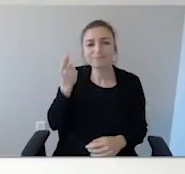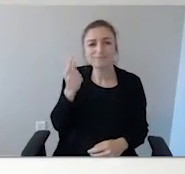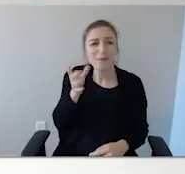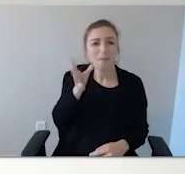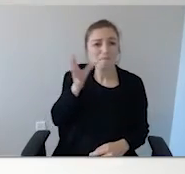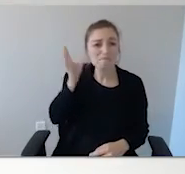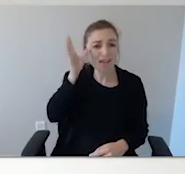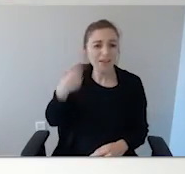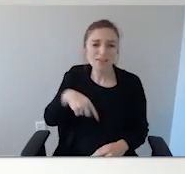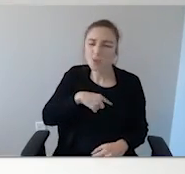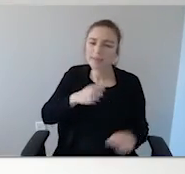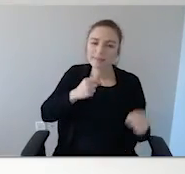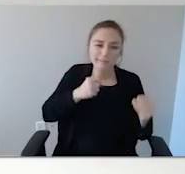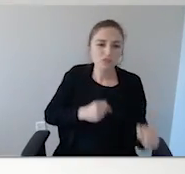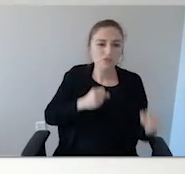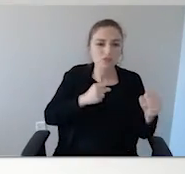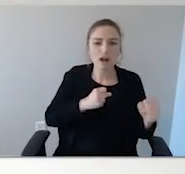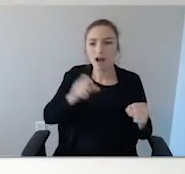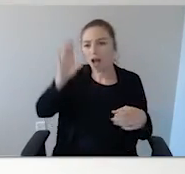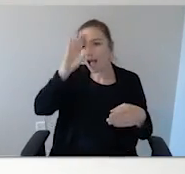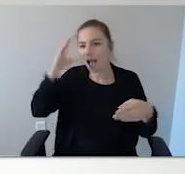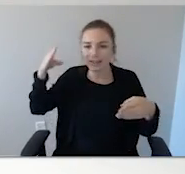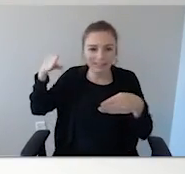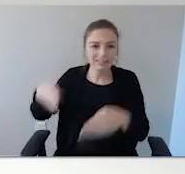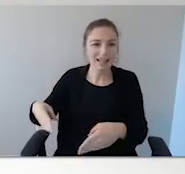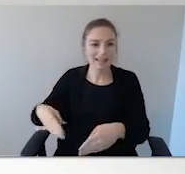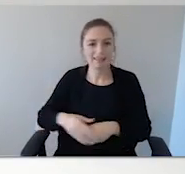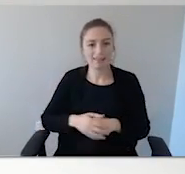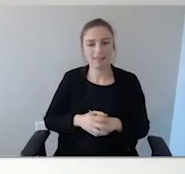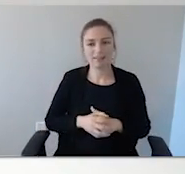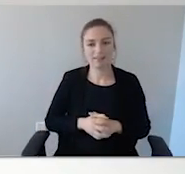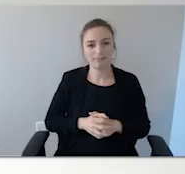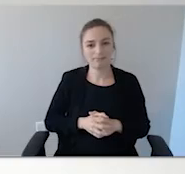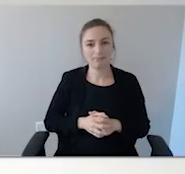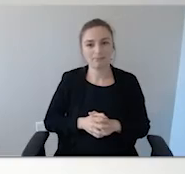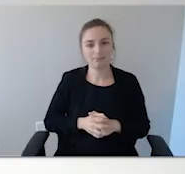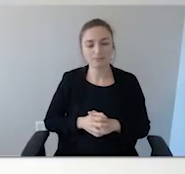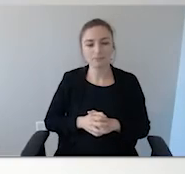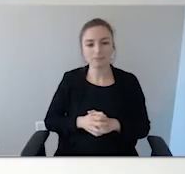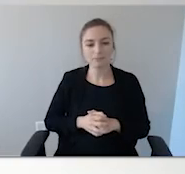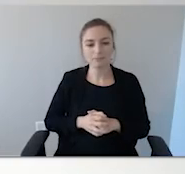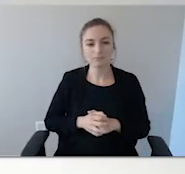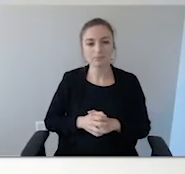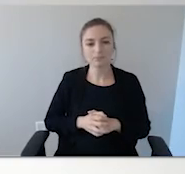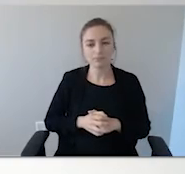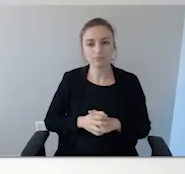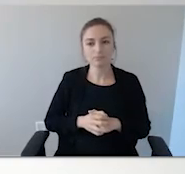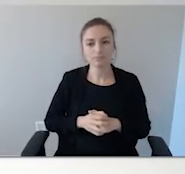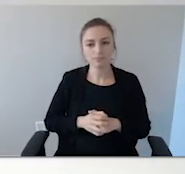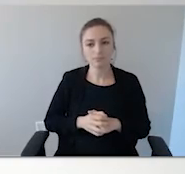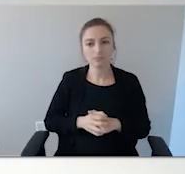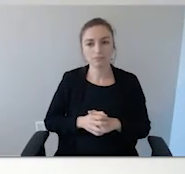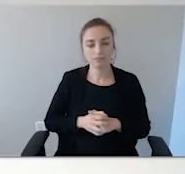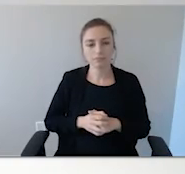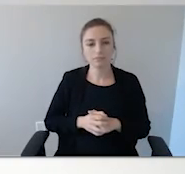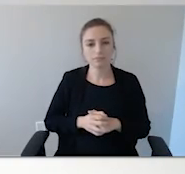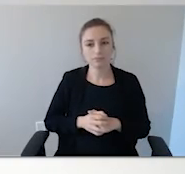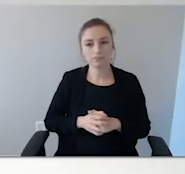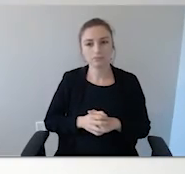very dedicated. Here's Scooby Doo. Alright. Good job.